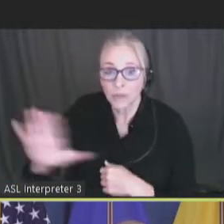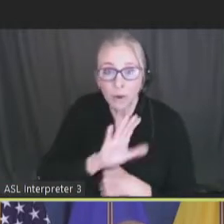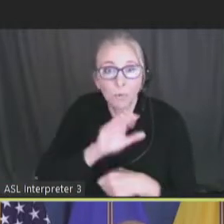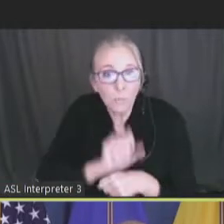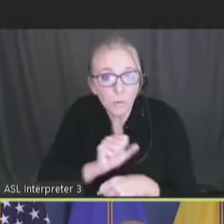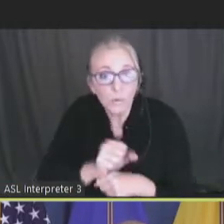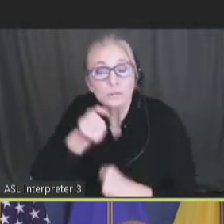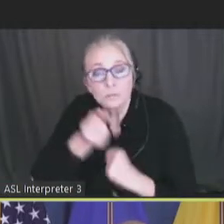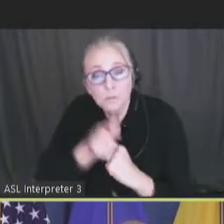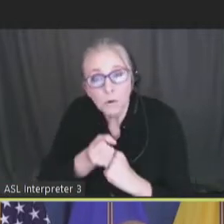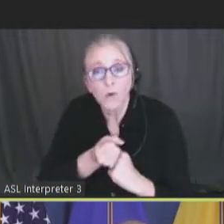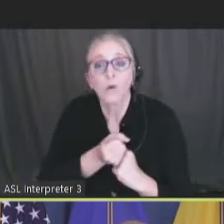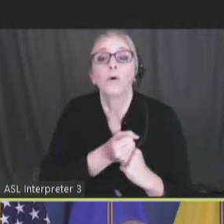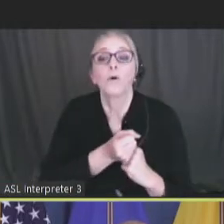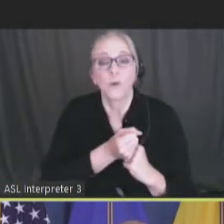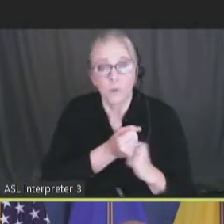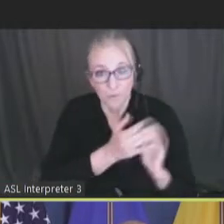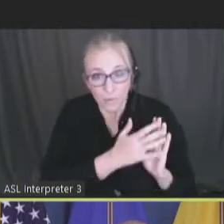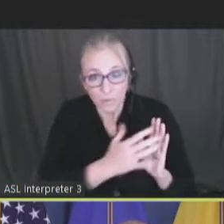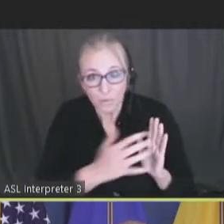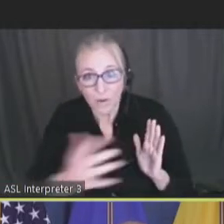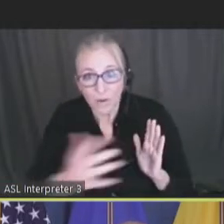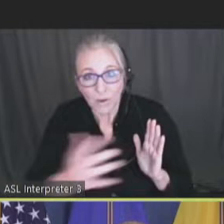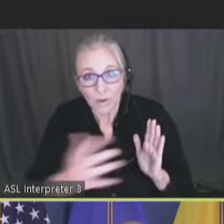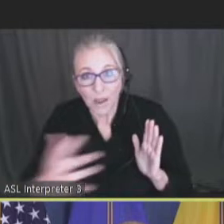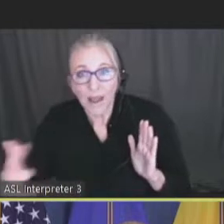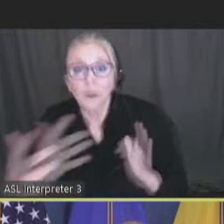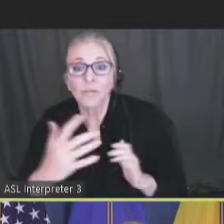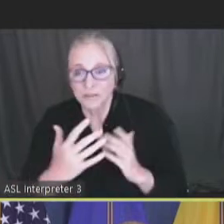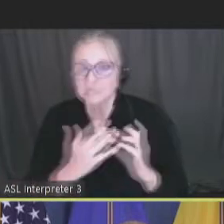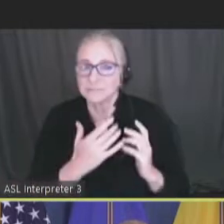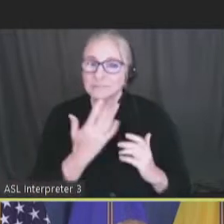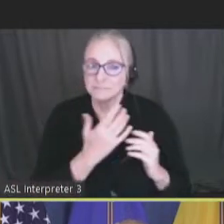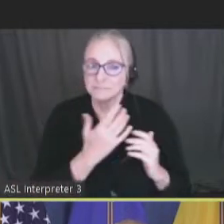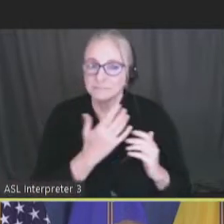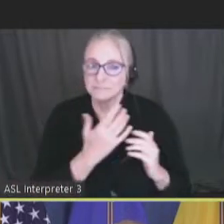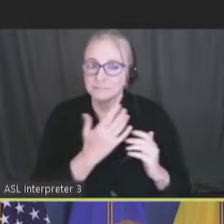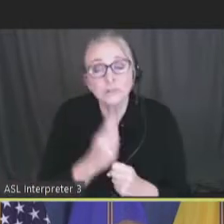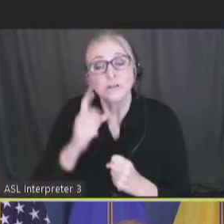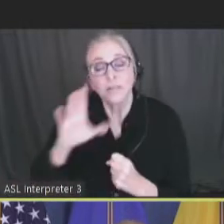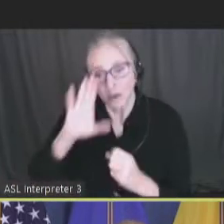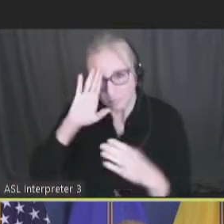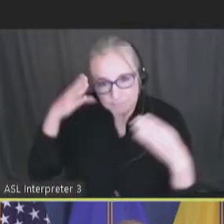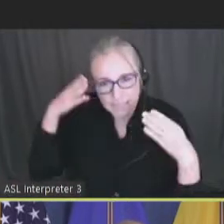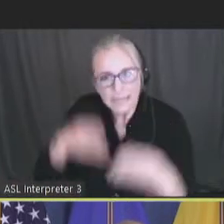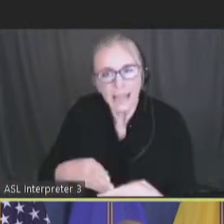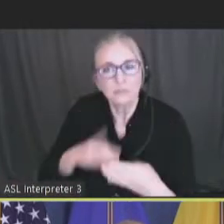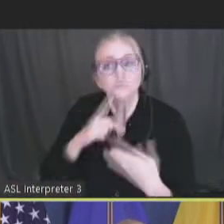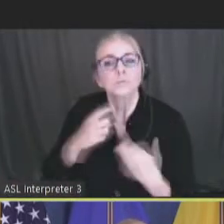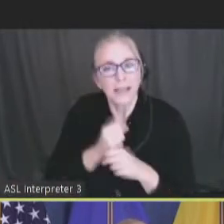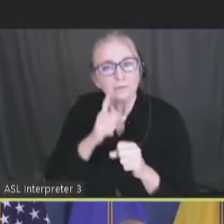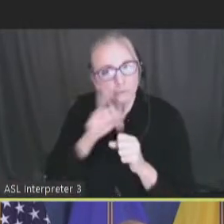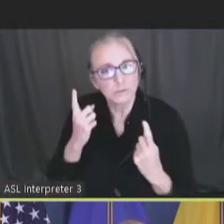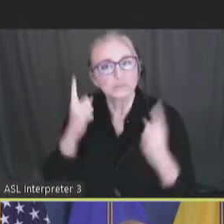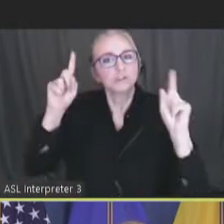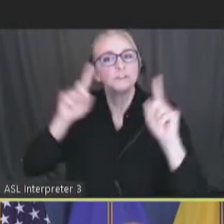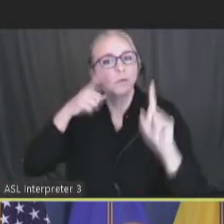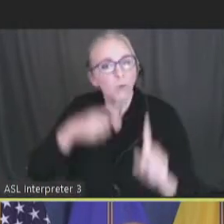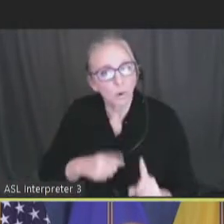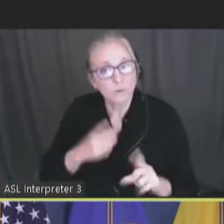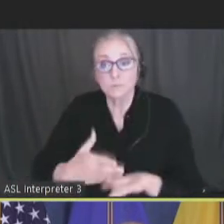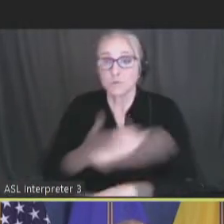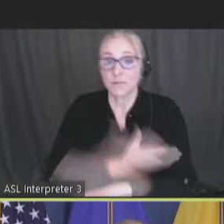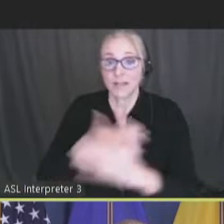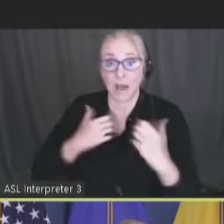support throughout this last couple of years and their dedication to achieving our goals of improving the health of